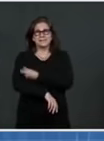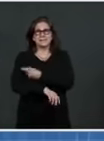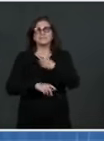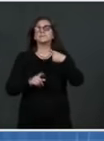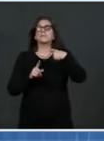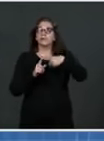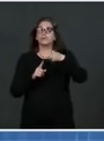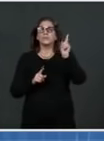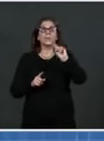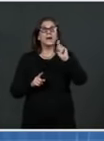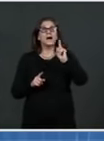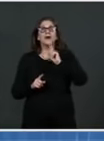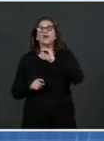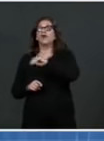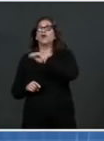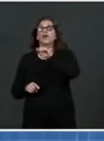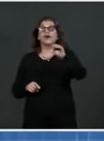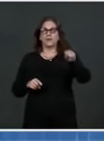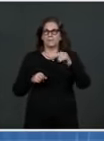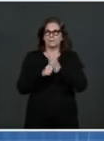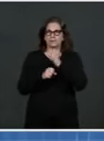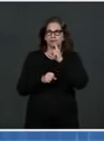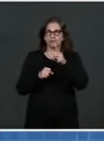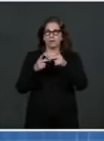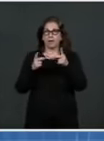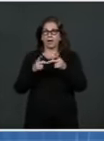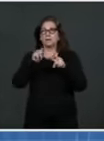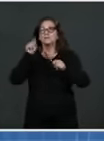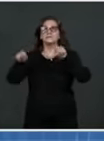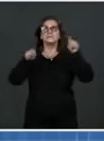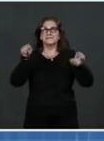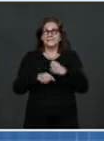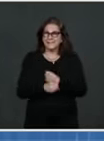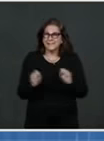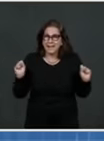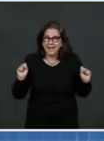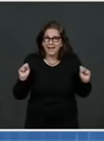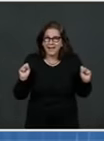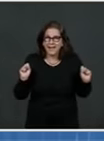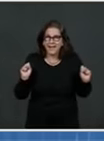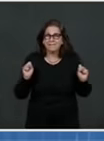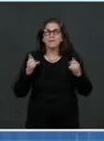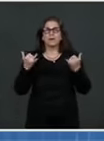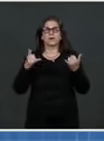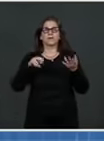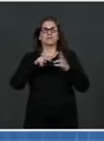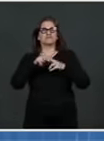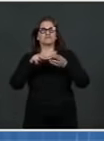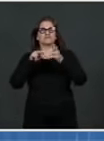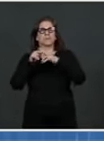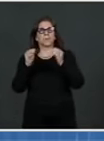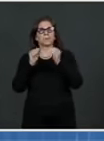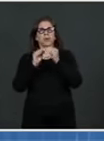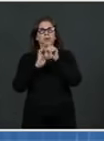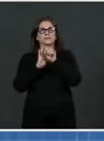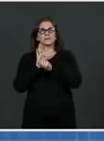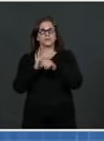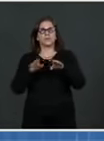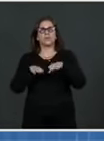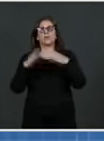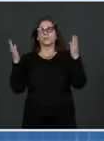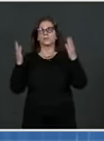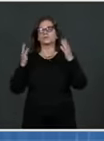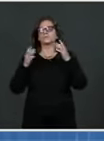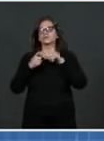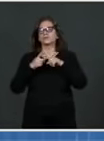as more states begin to open vaccine eligibility to all adults. Now, today, as part of